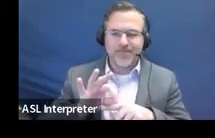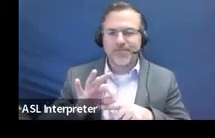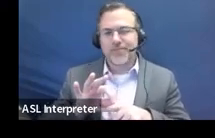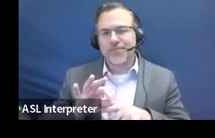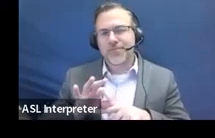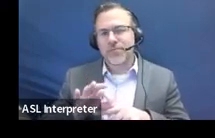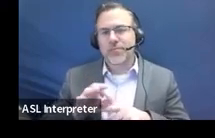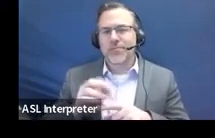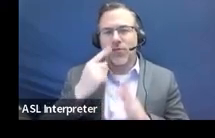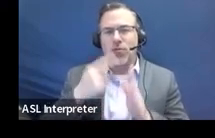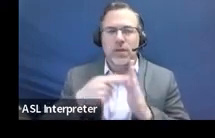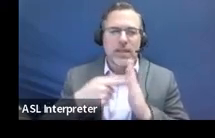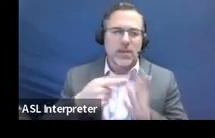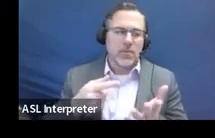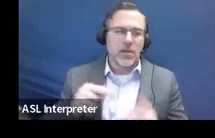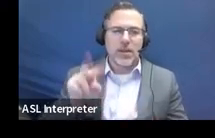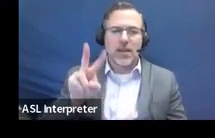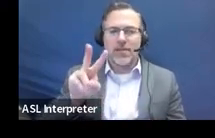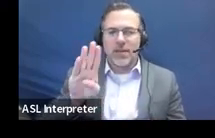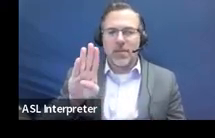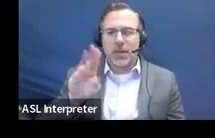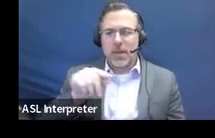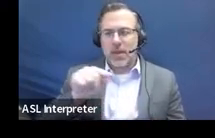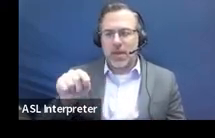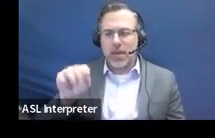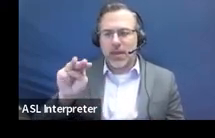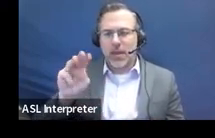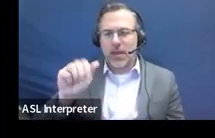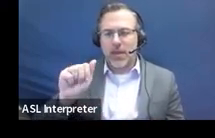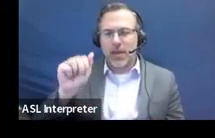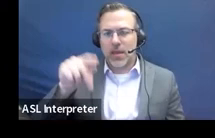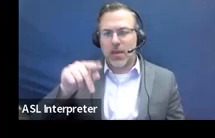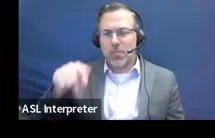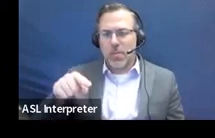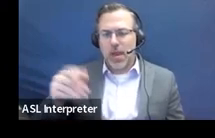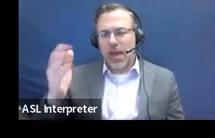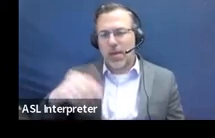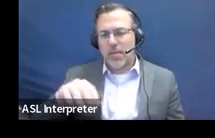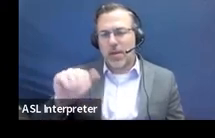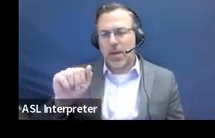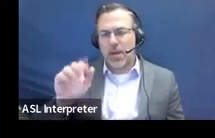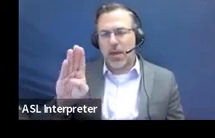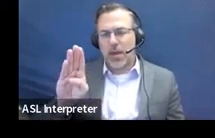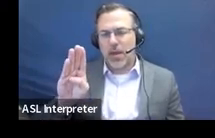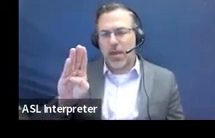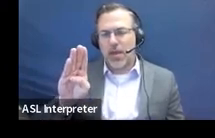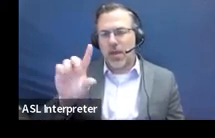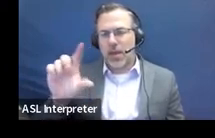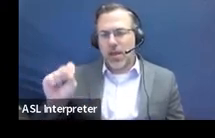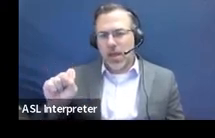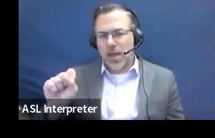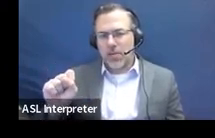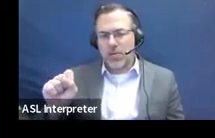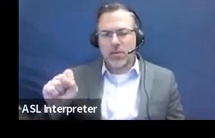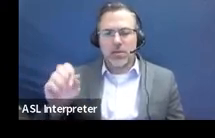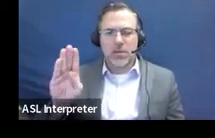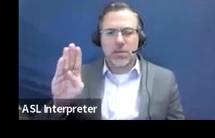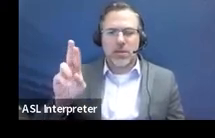sources could be the VB map, the ABLES, the Brigant's inventory of early development,